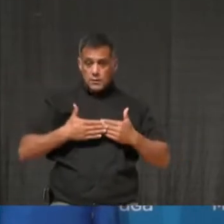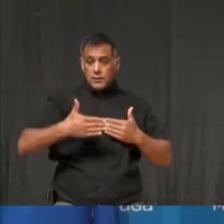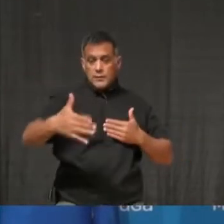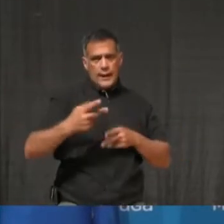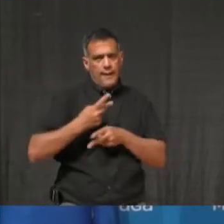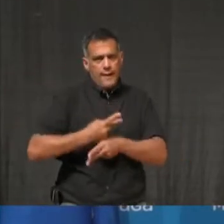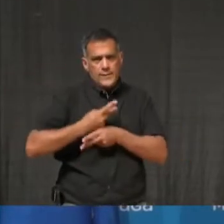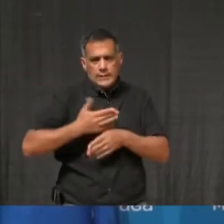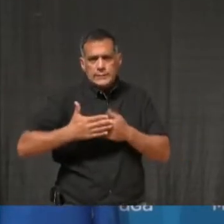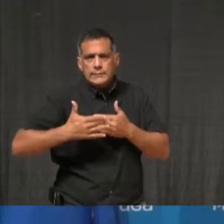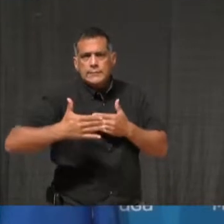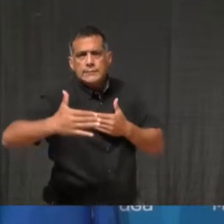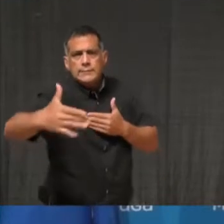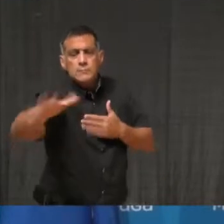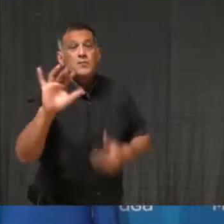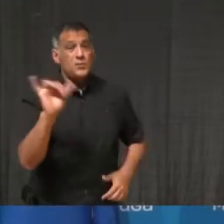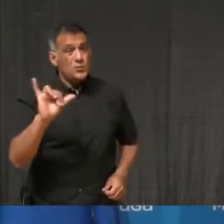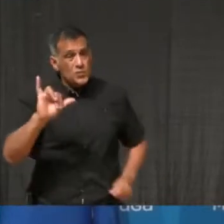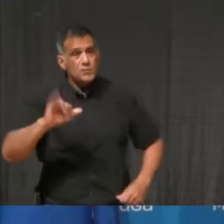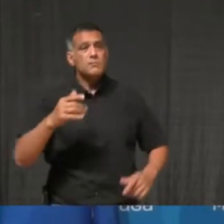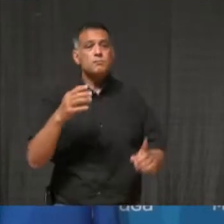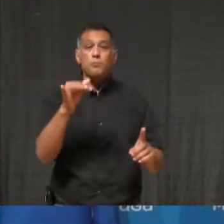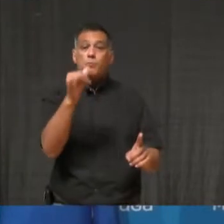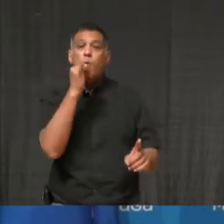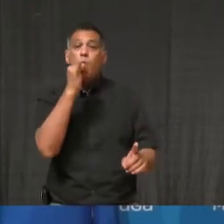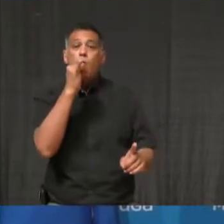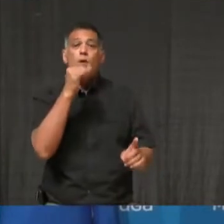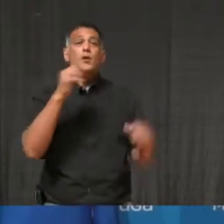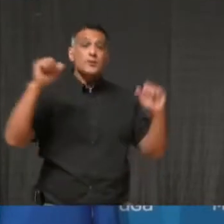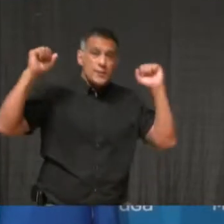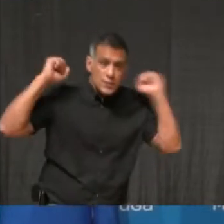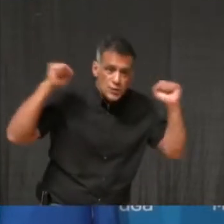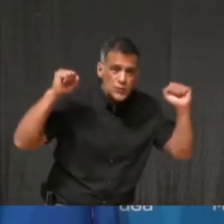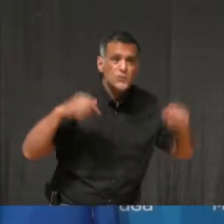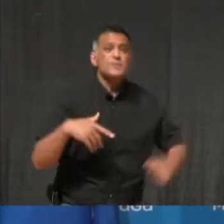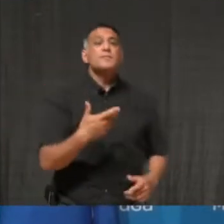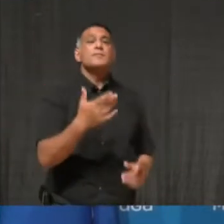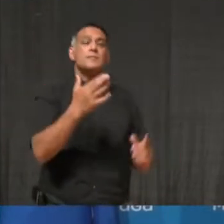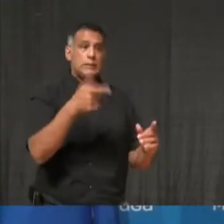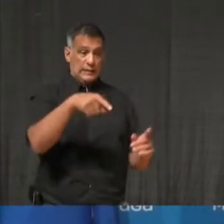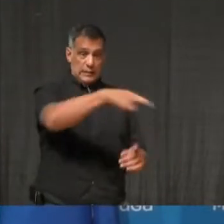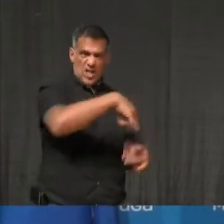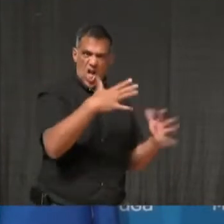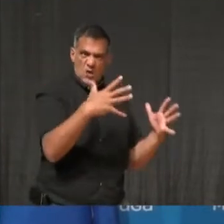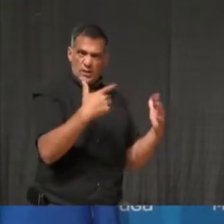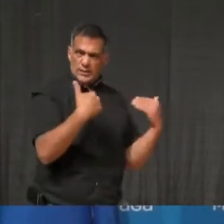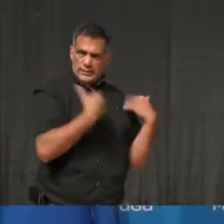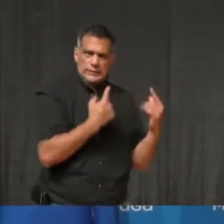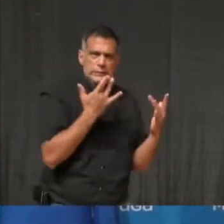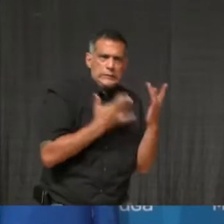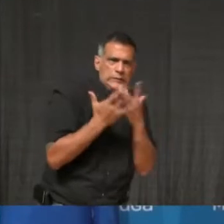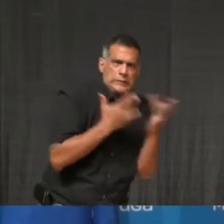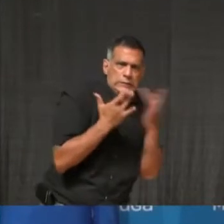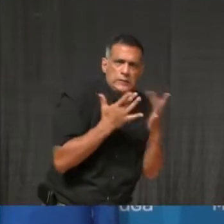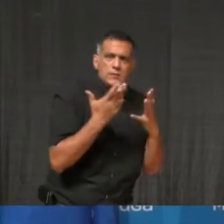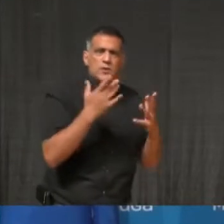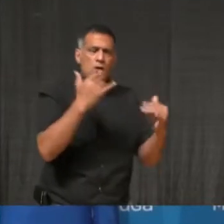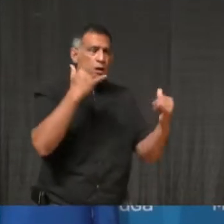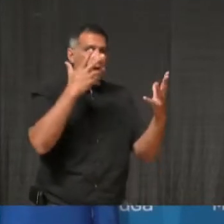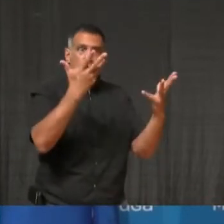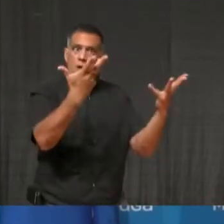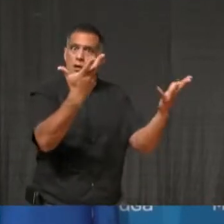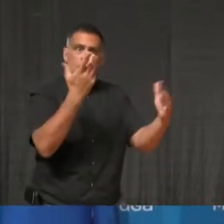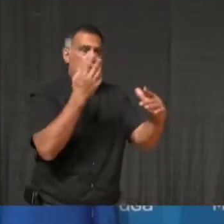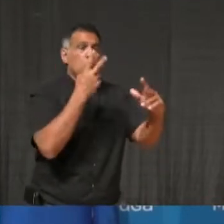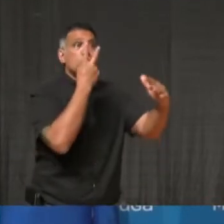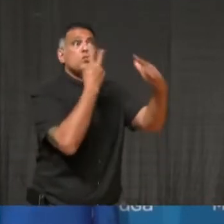you over the past few days and weeks and I know that you're incredibly anxious about your future. I know that you're frustrated